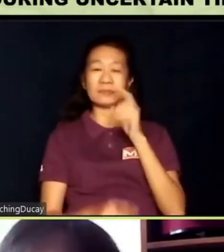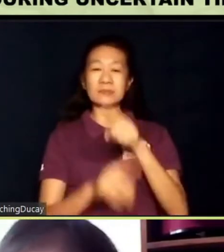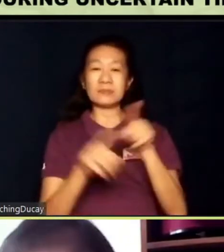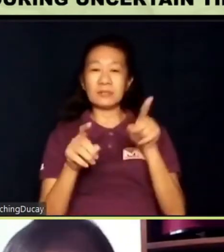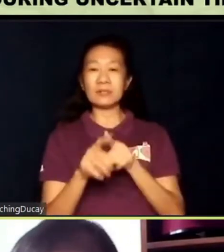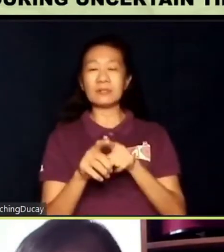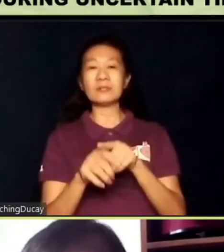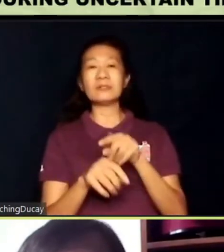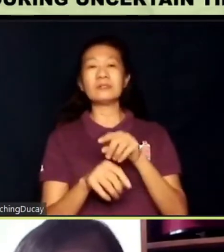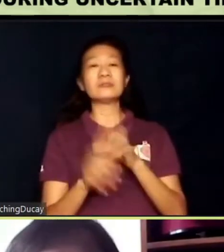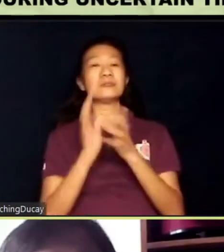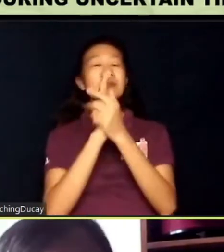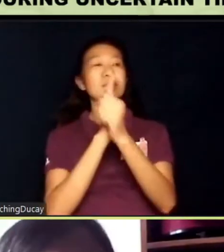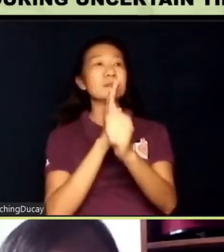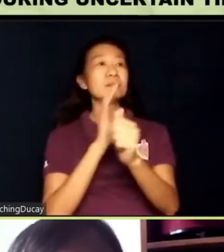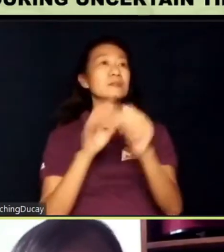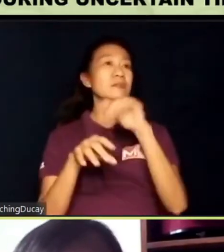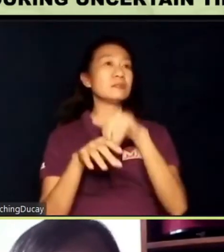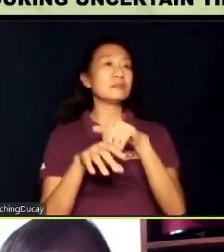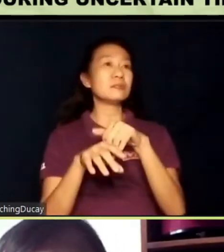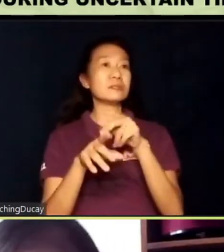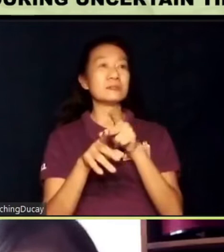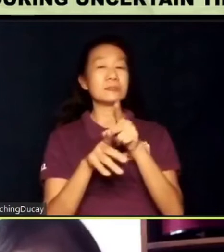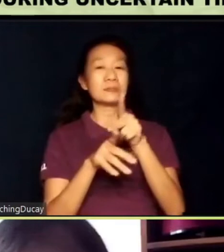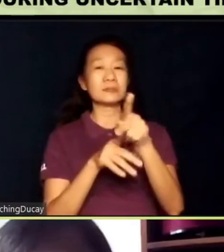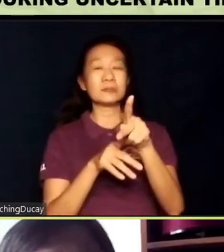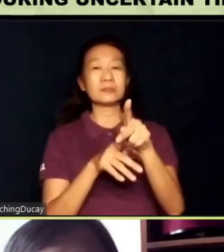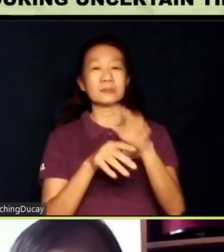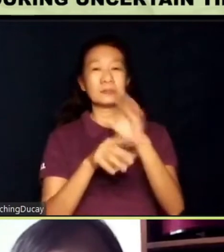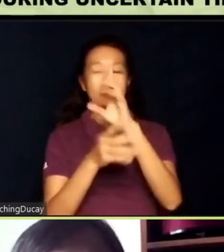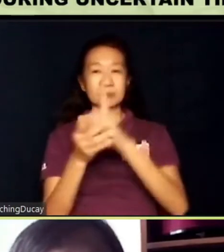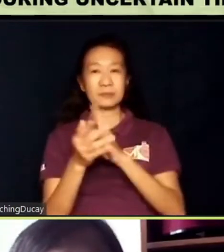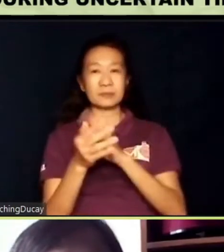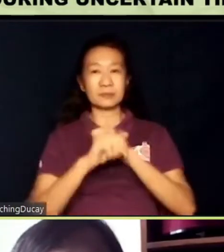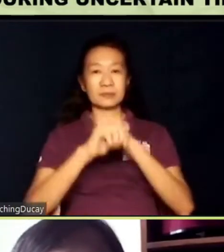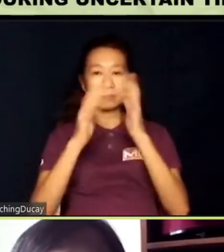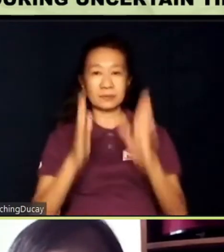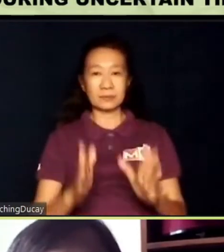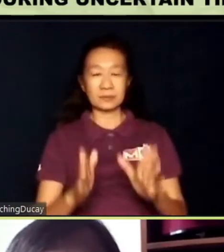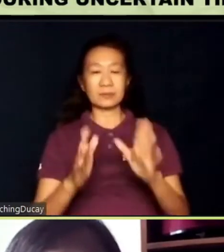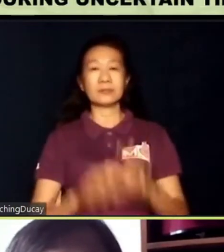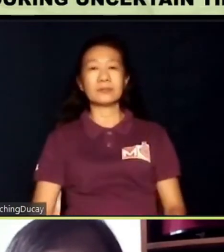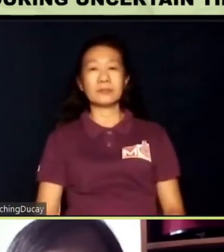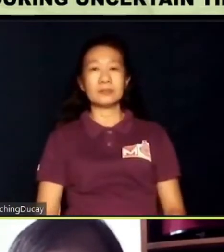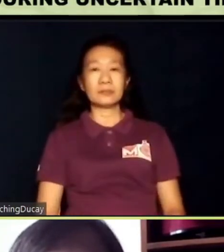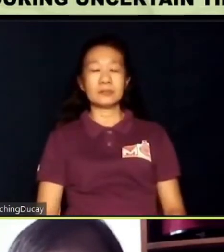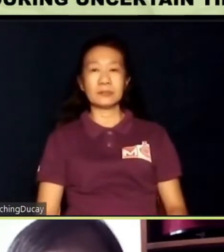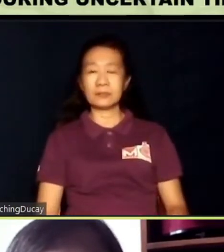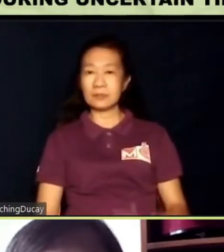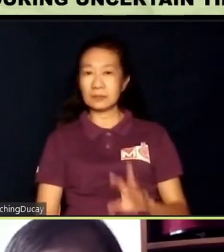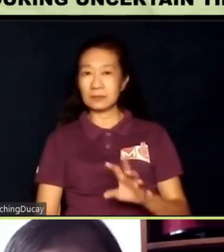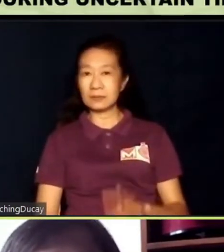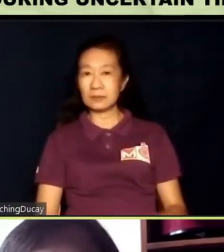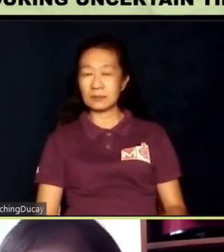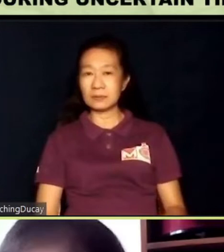She designed and engineered national advocacy initiatives like the widely successful